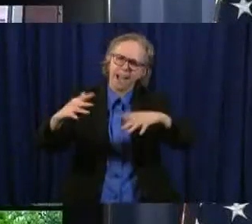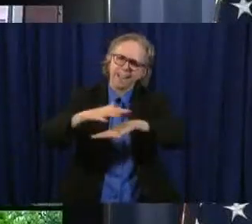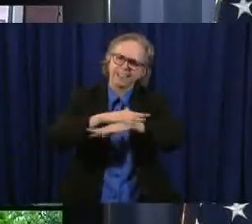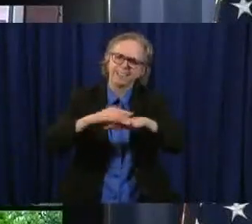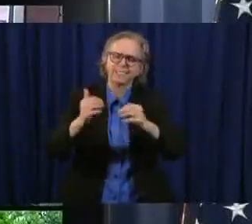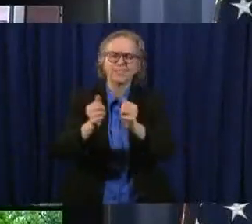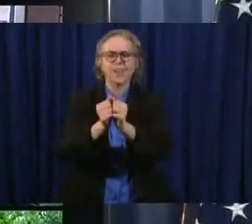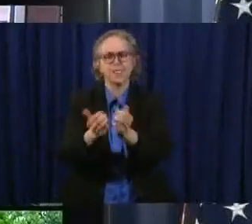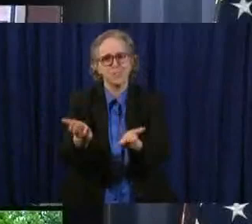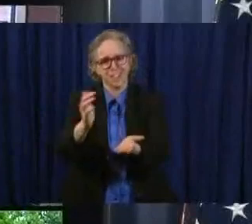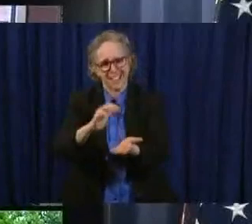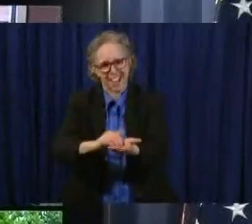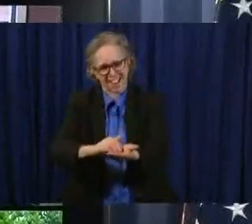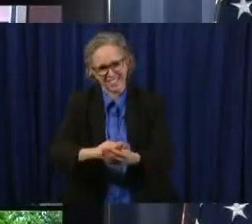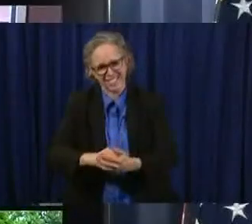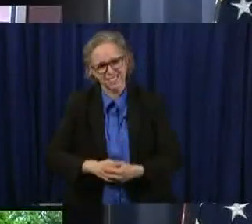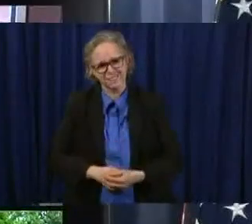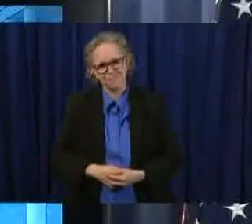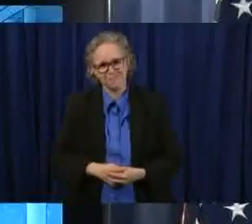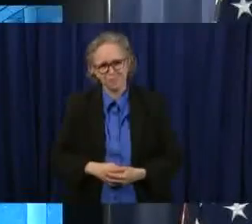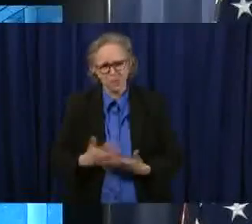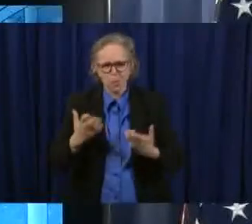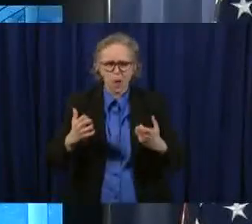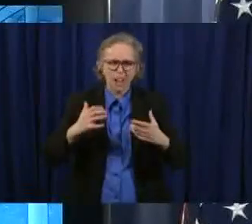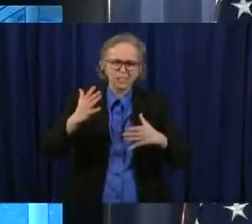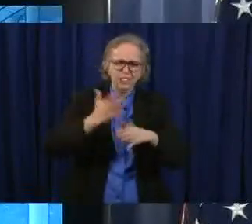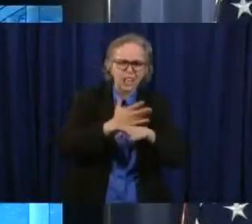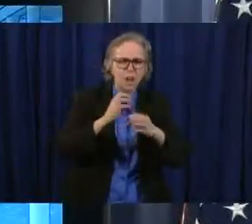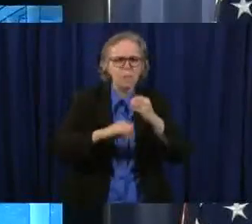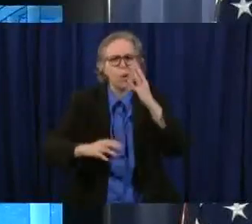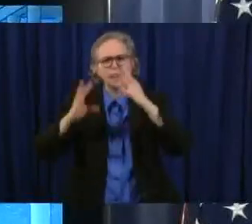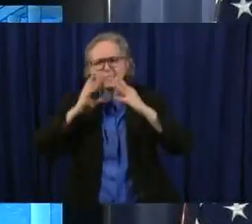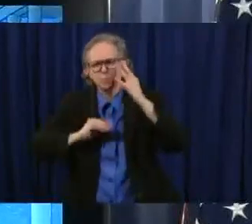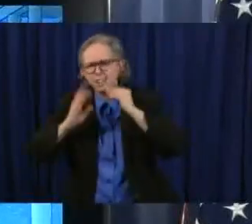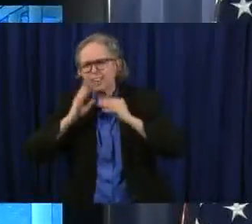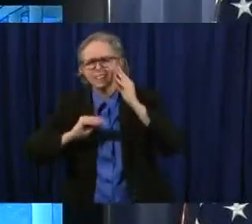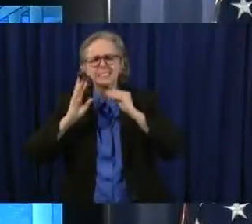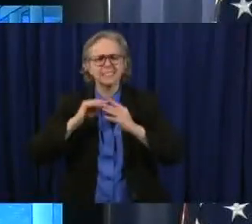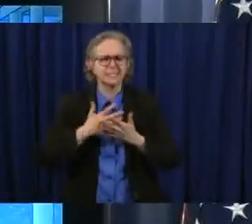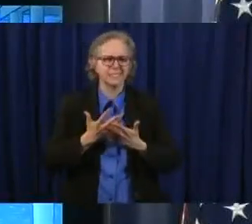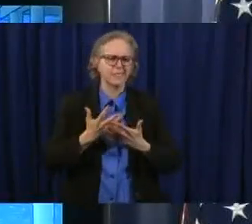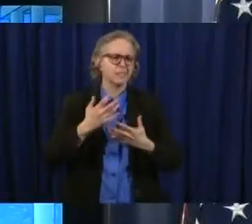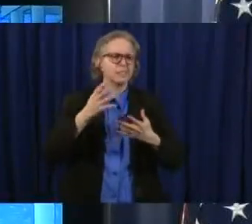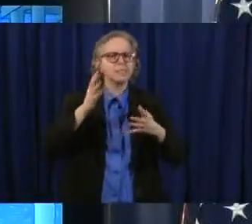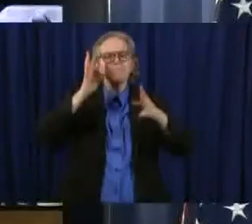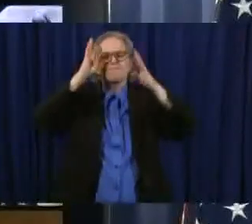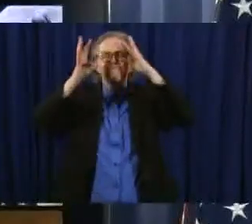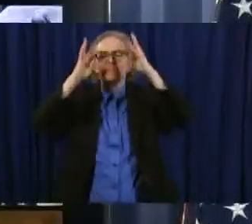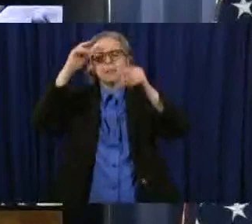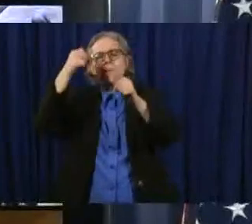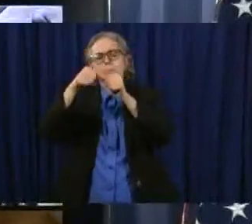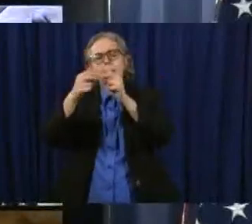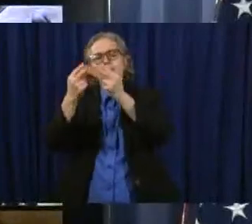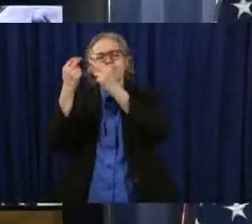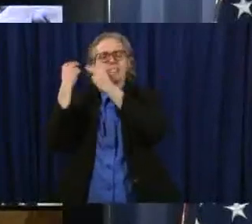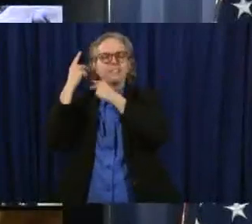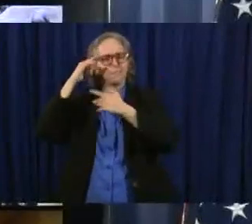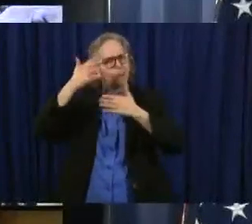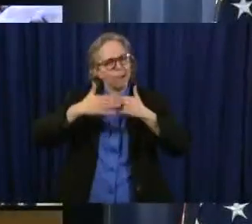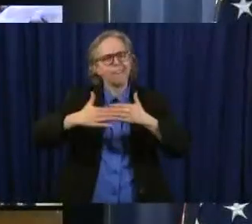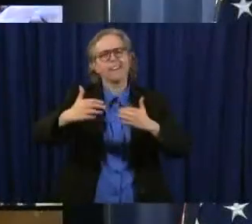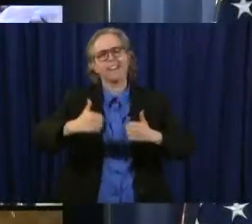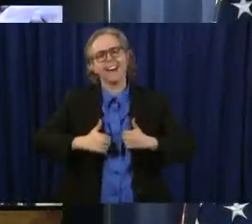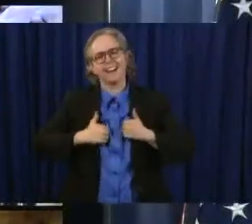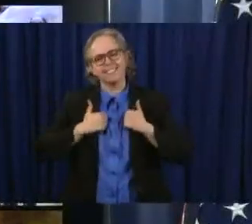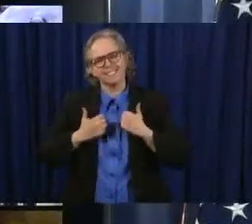meaningful experiences creating memories to last a lifetime while touching hearts